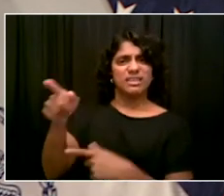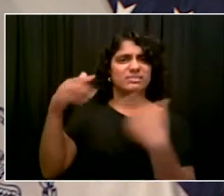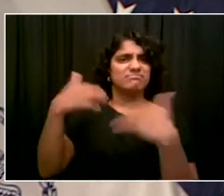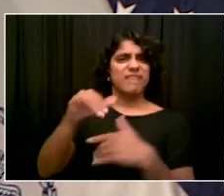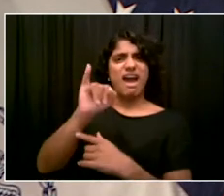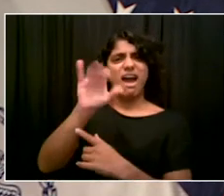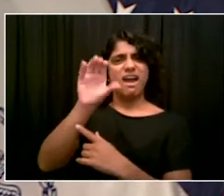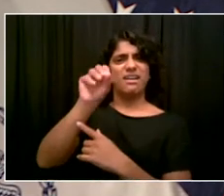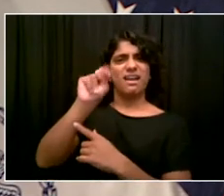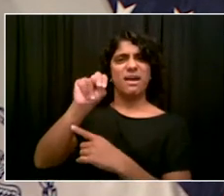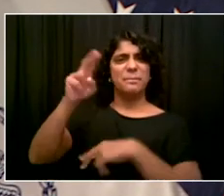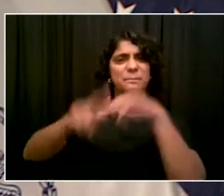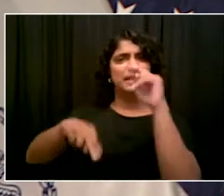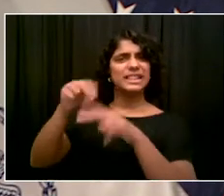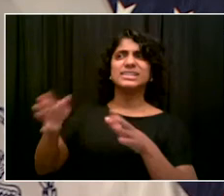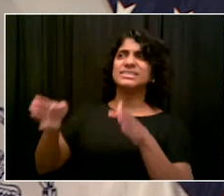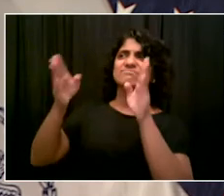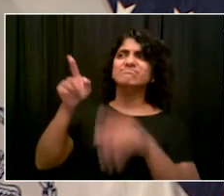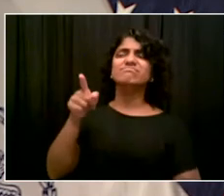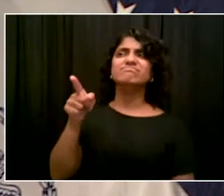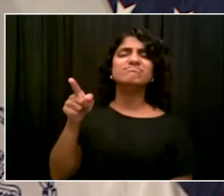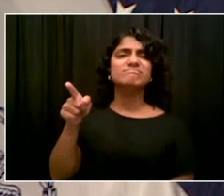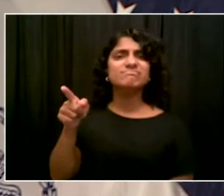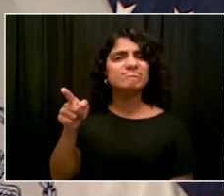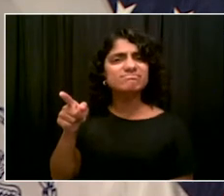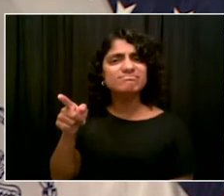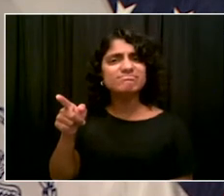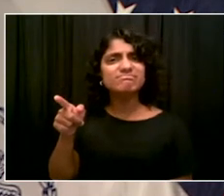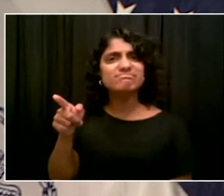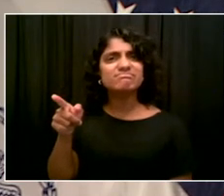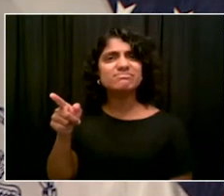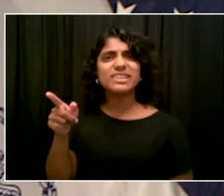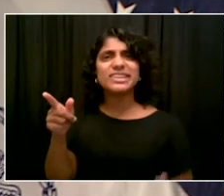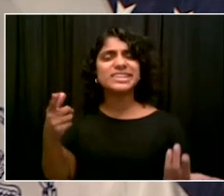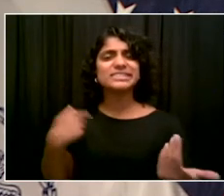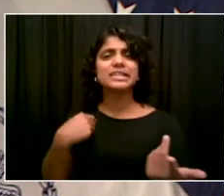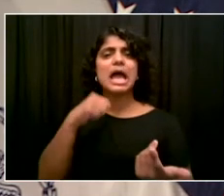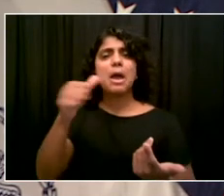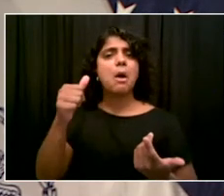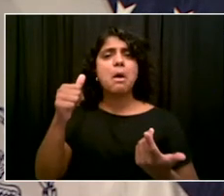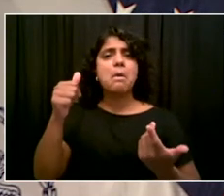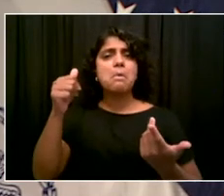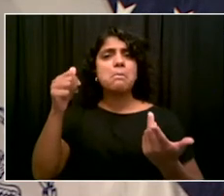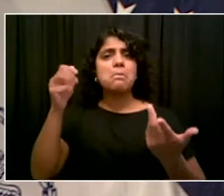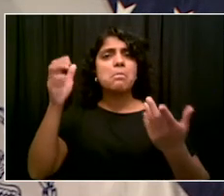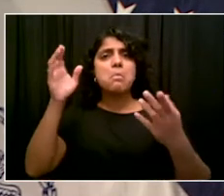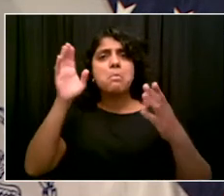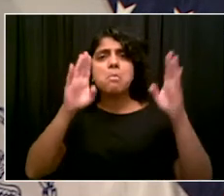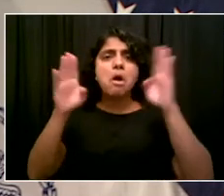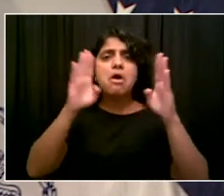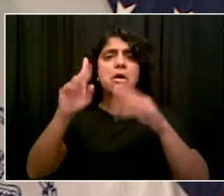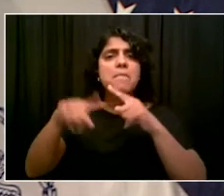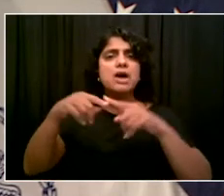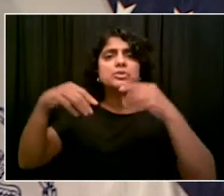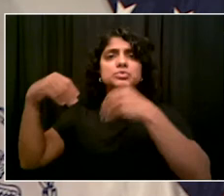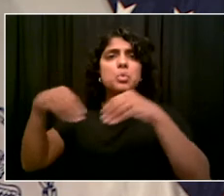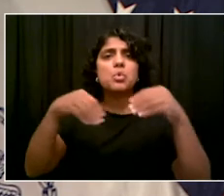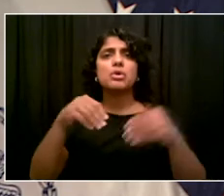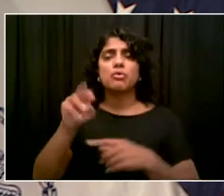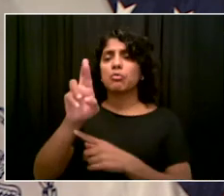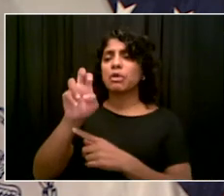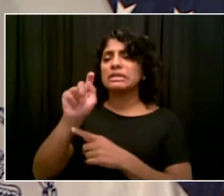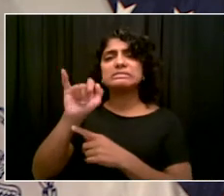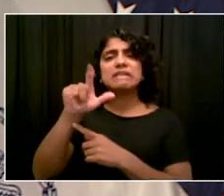made available to people. You know, I think in the end, people are going to constantly demand what they need and the